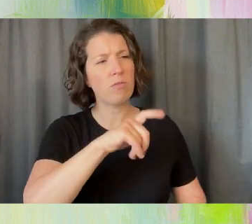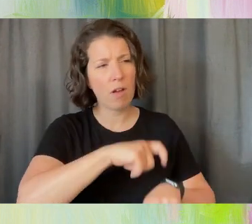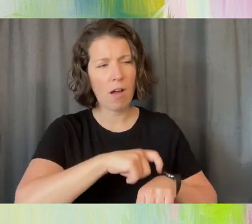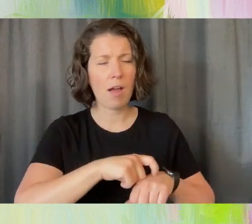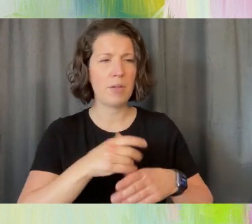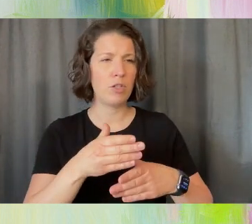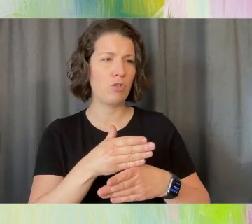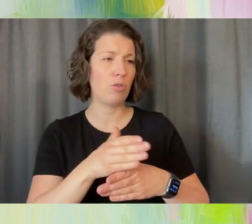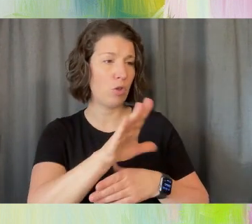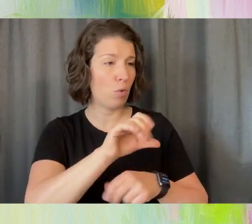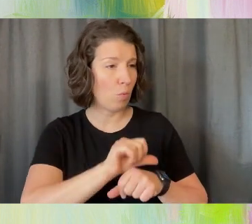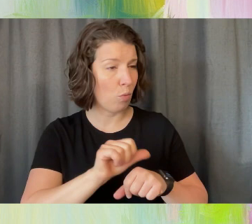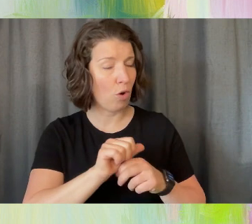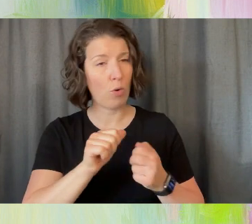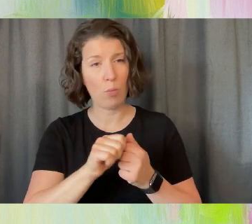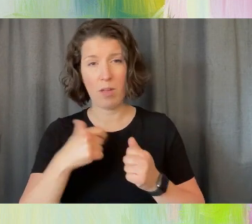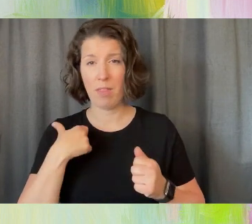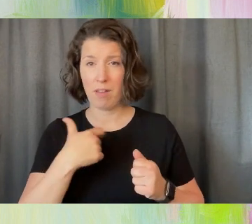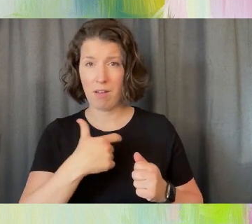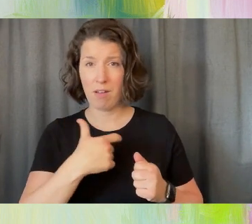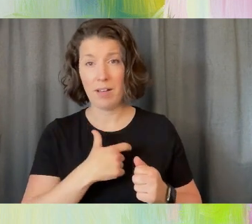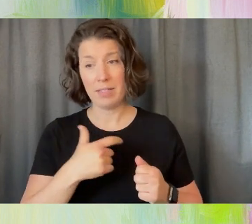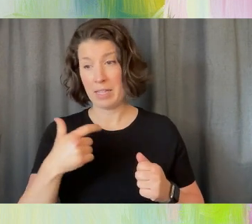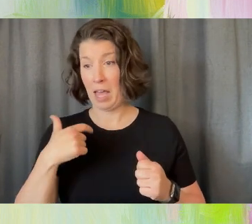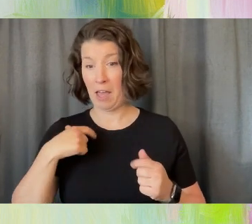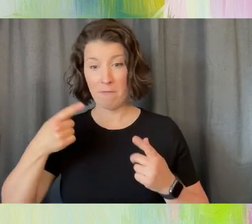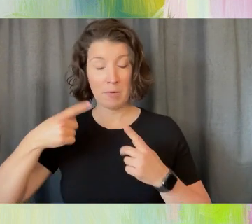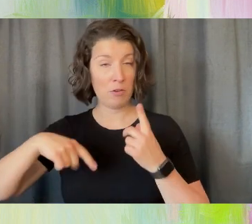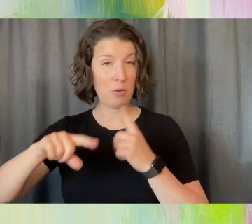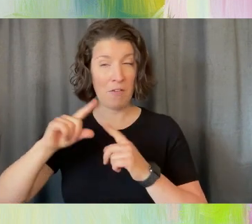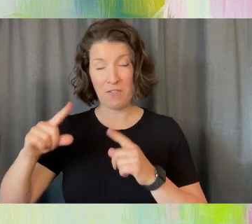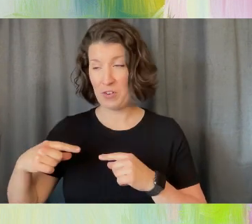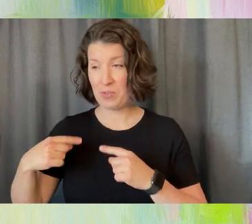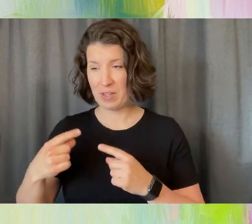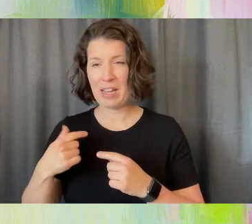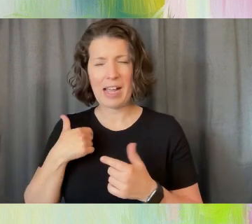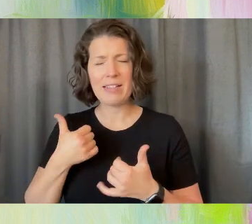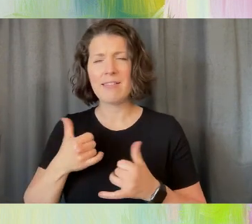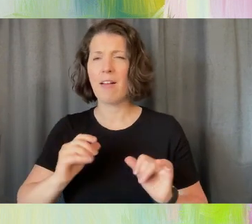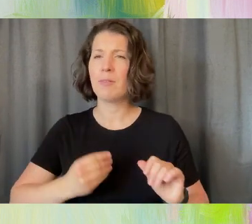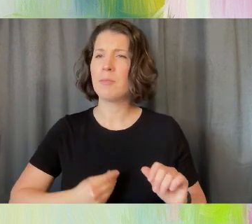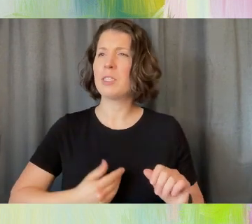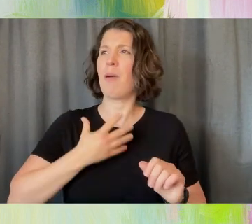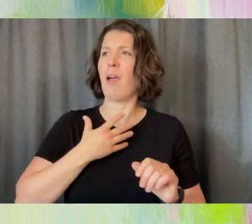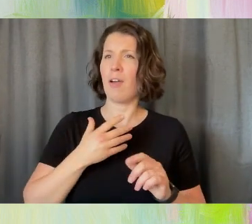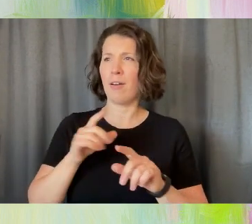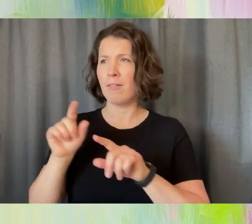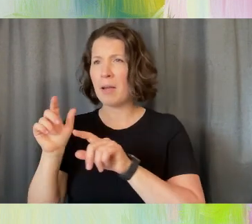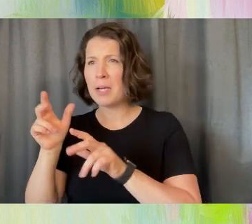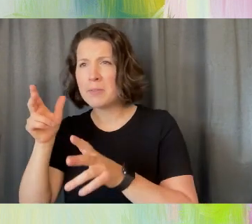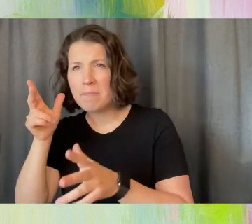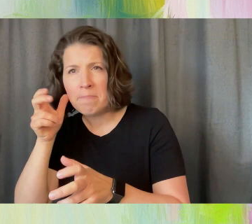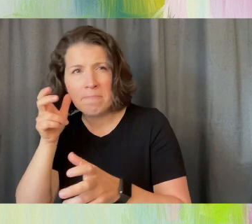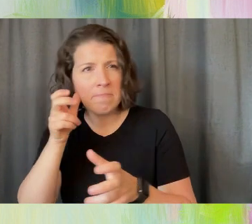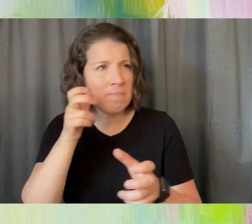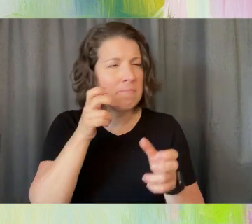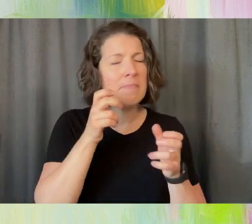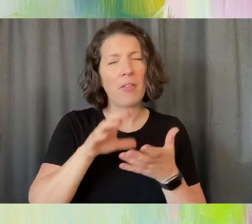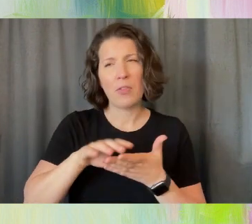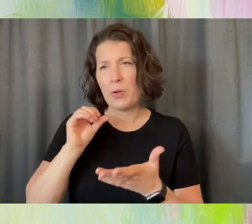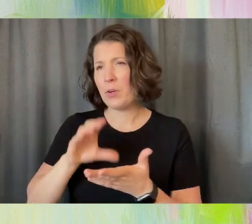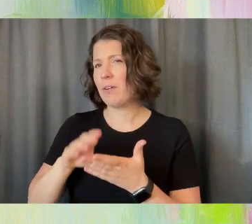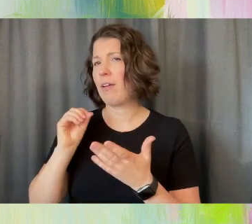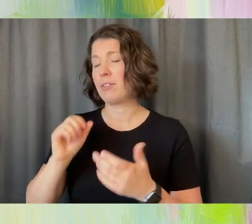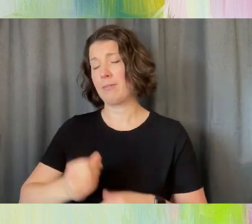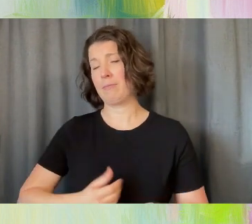like I said, I've been around for quite a while and I I can still be inspired by by things. And this has been very inspiring for me. So thank you so much for